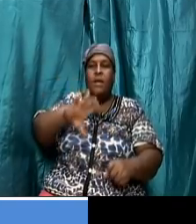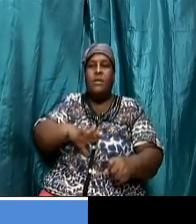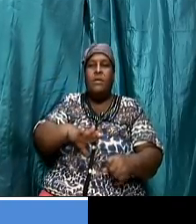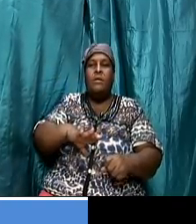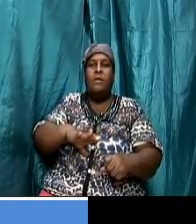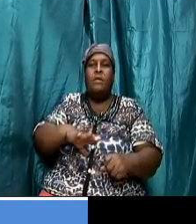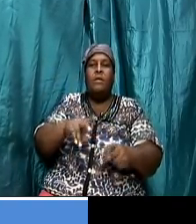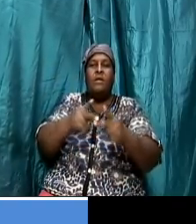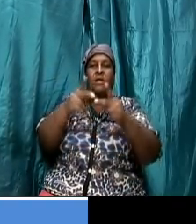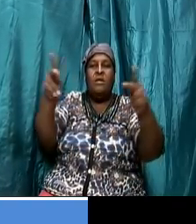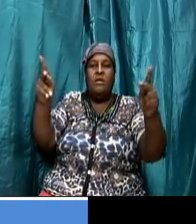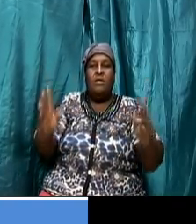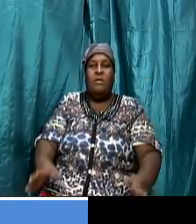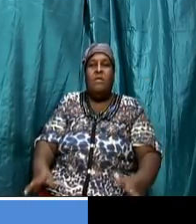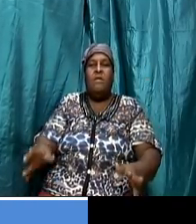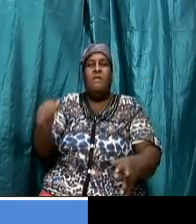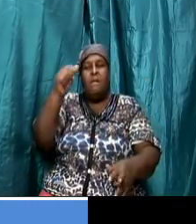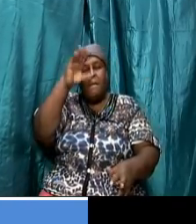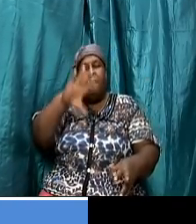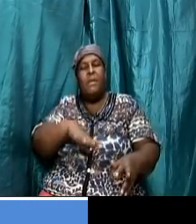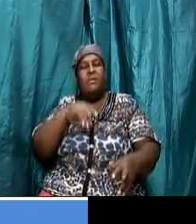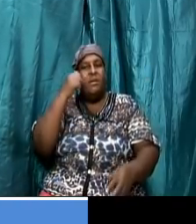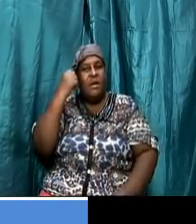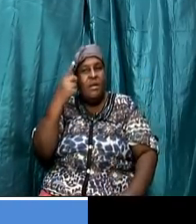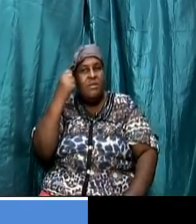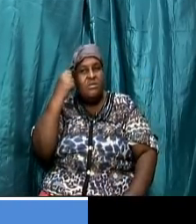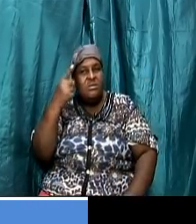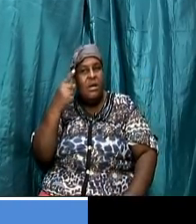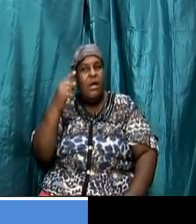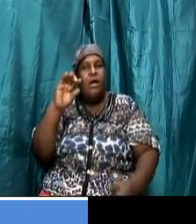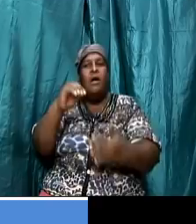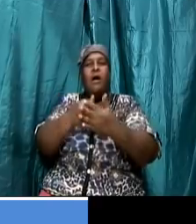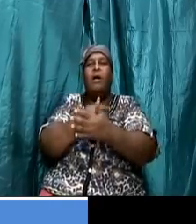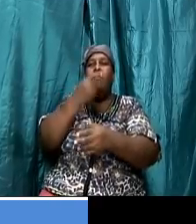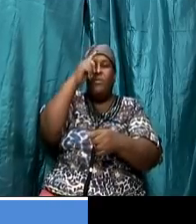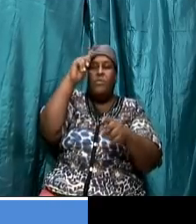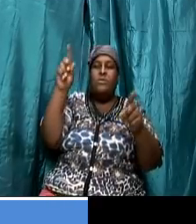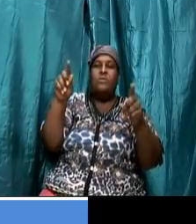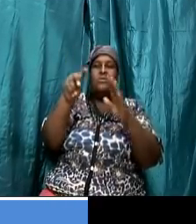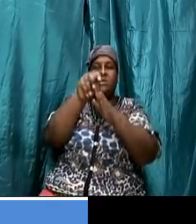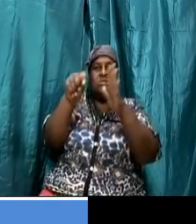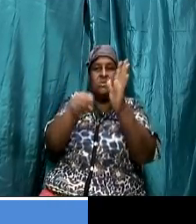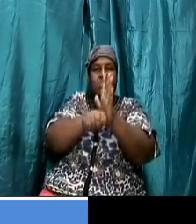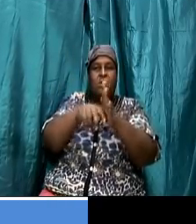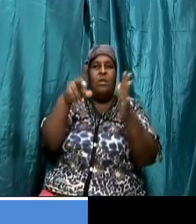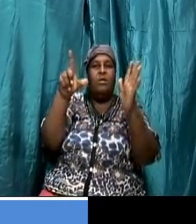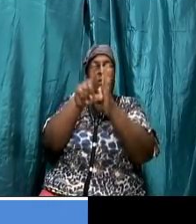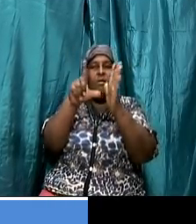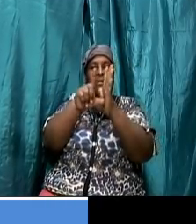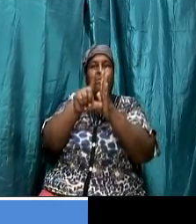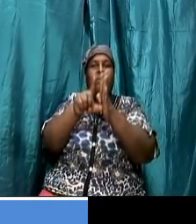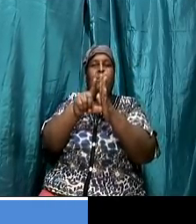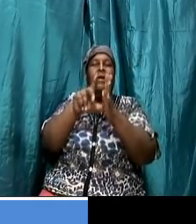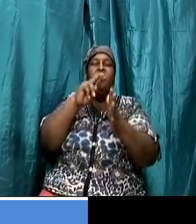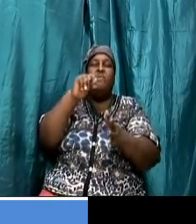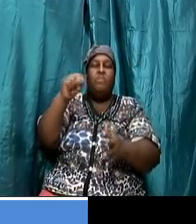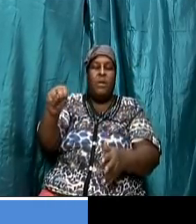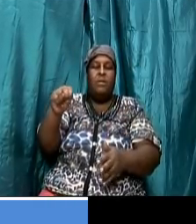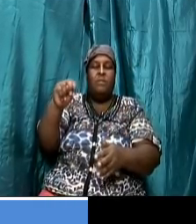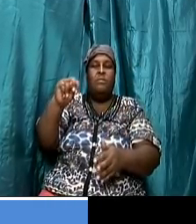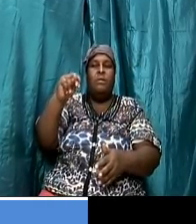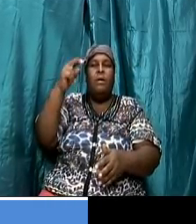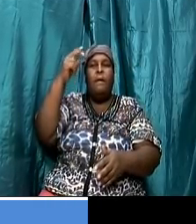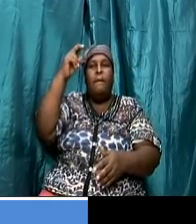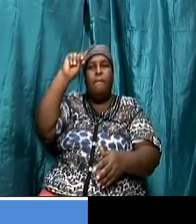a pharisee if a man that understood anything about the old testament laws he would have been paul he was a brilliant